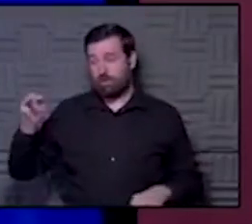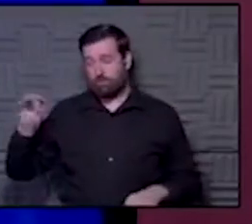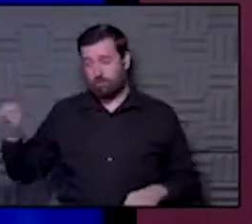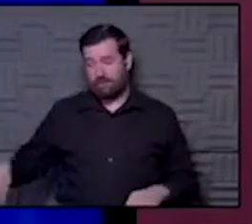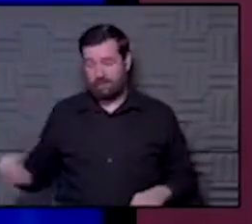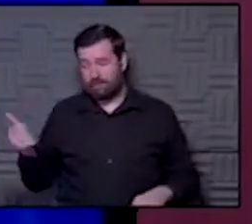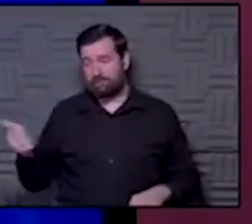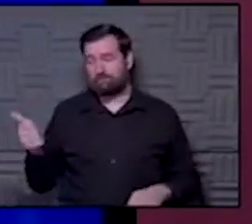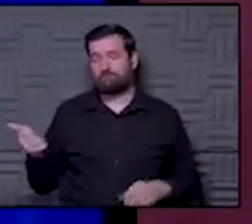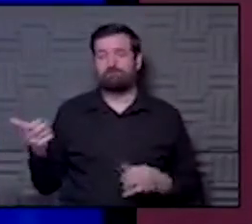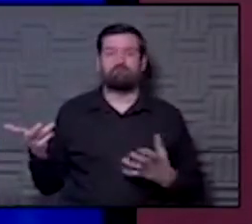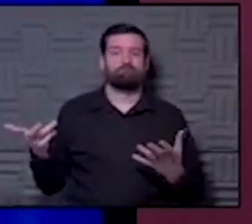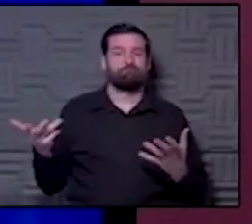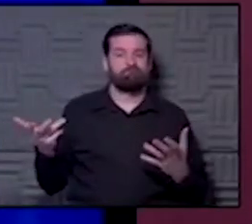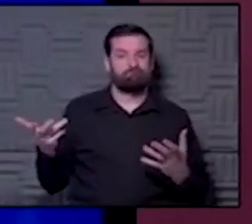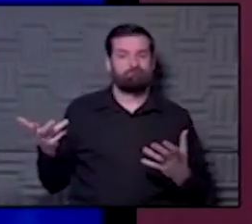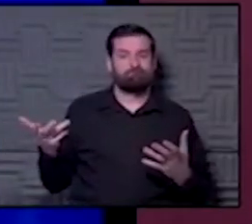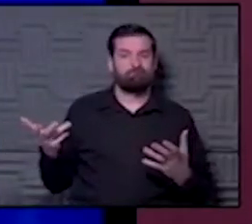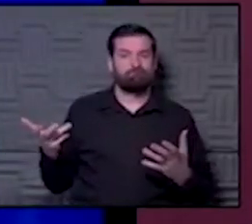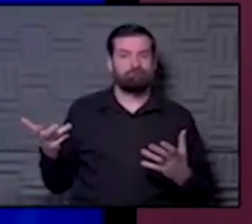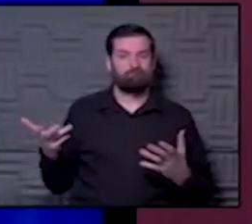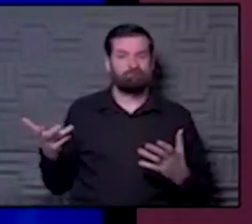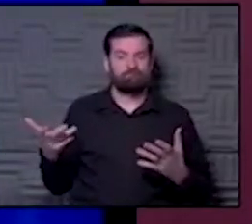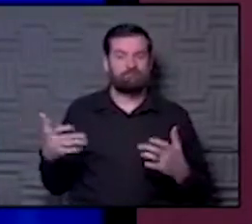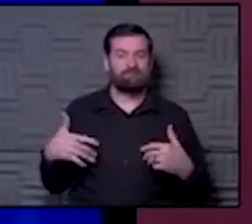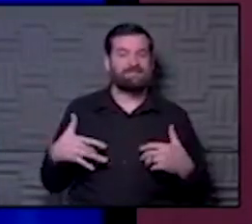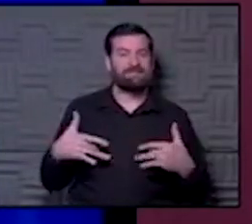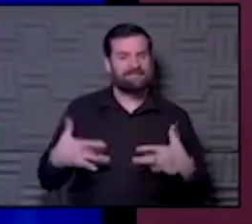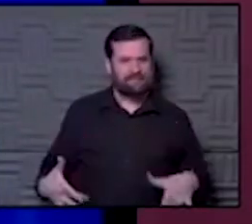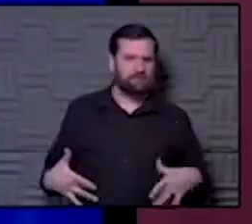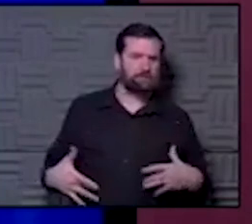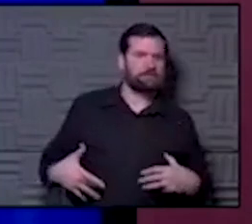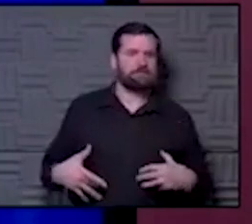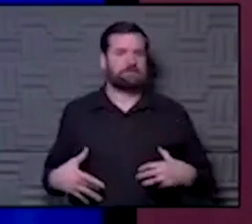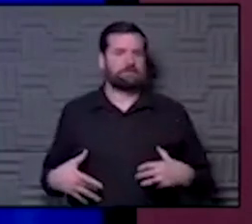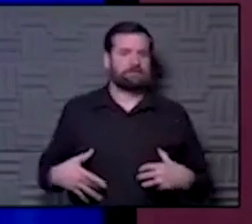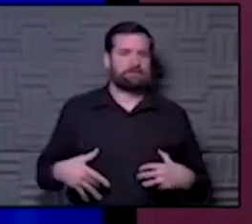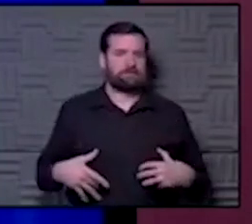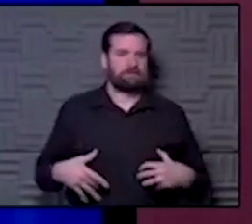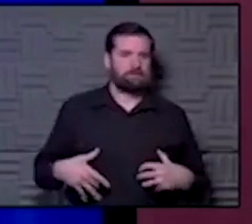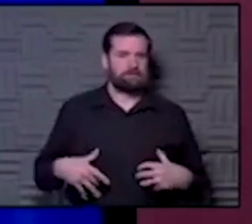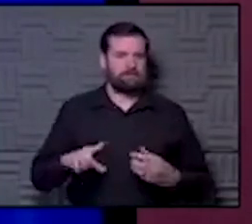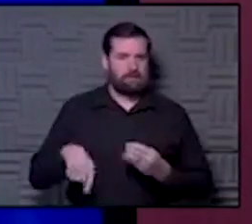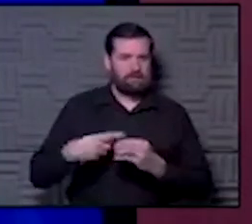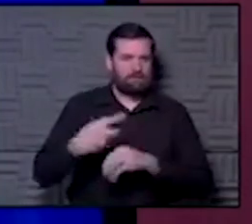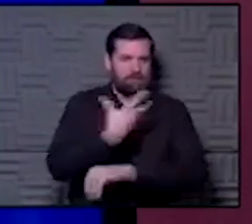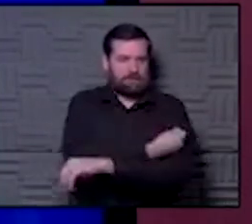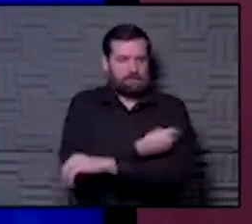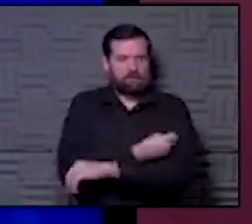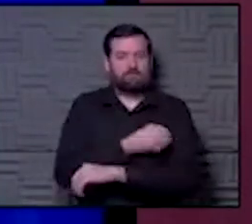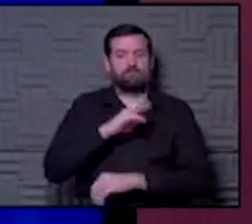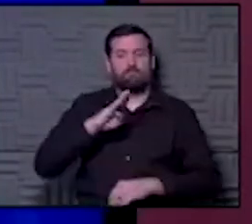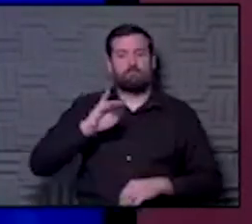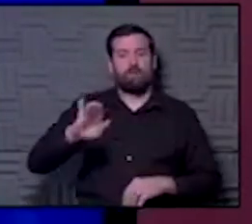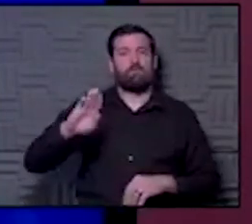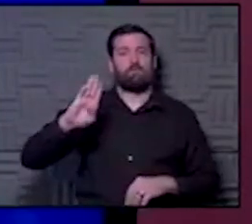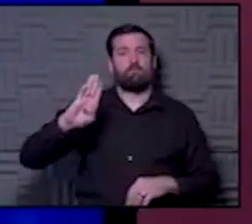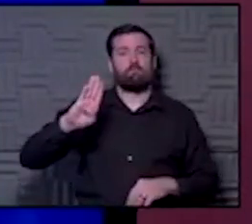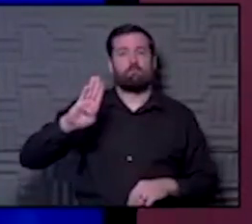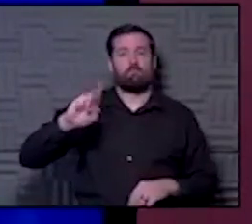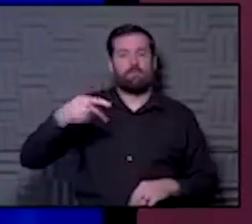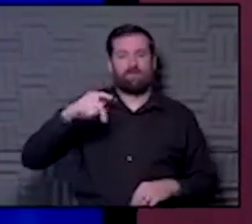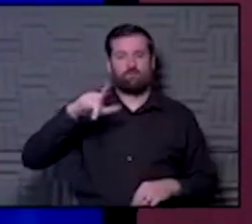fact, people who are vaccine hesitant and want to see how it goes. Bob Page, our CEO, had forwarded